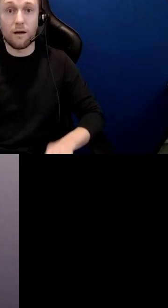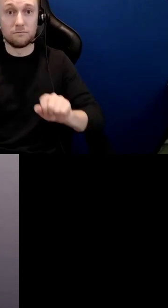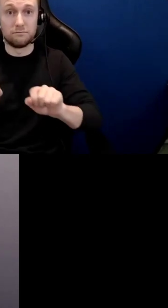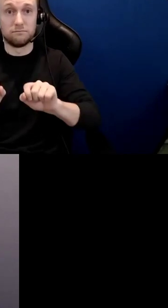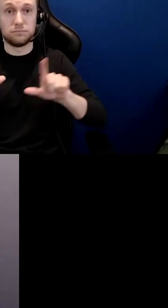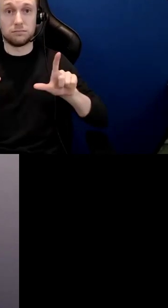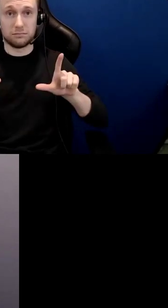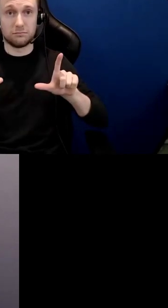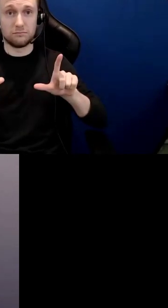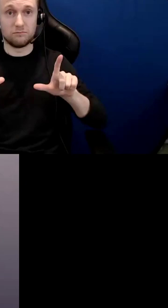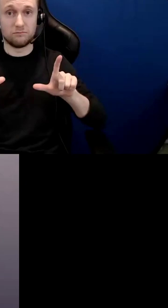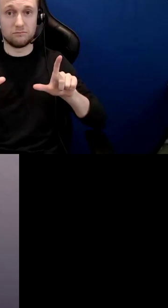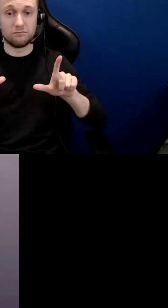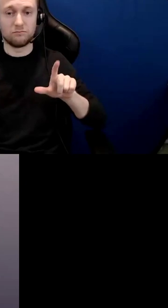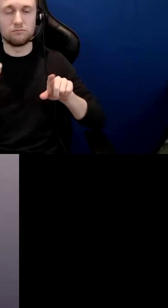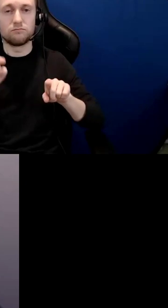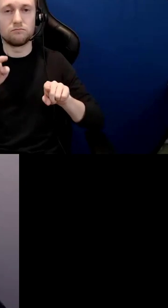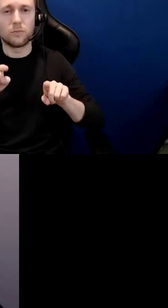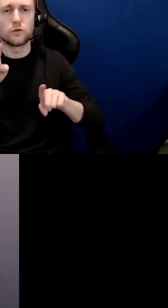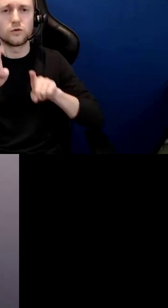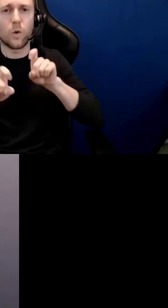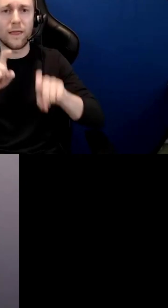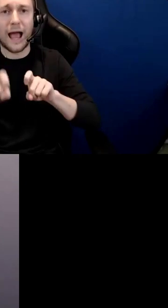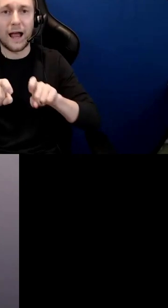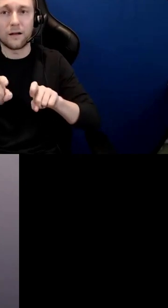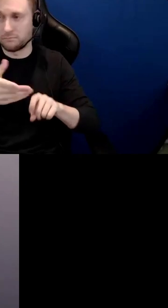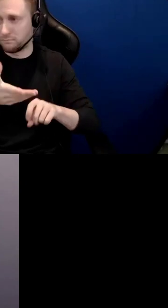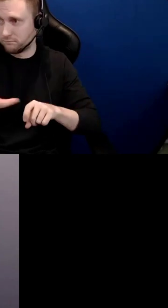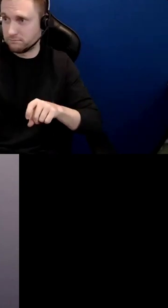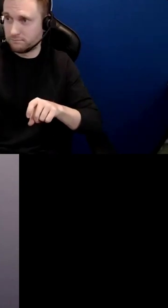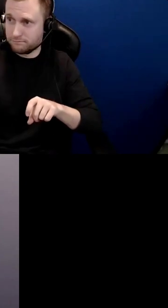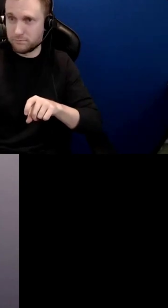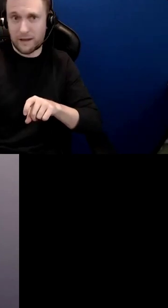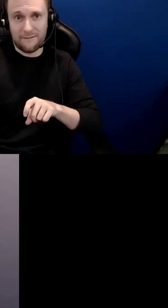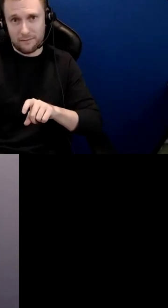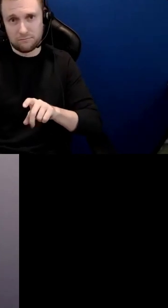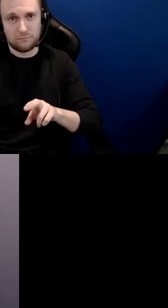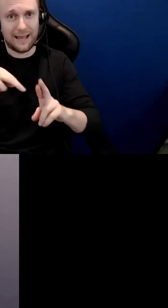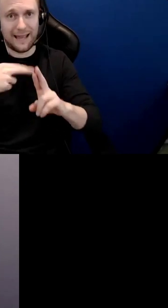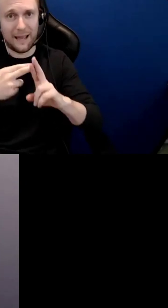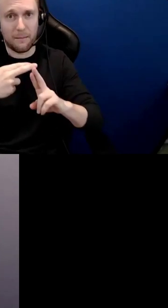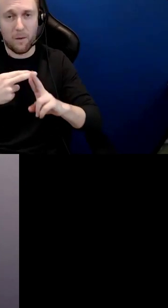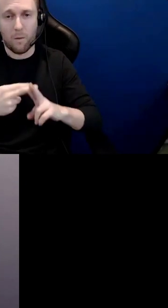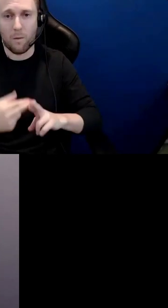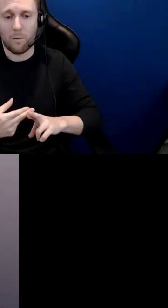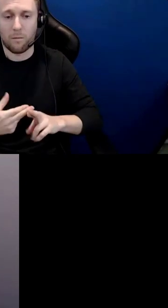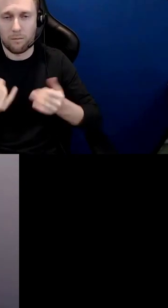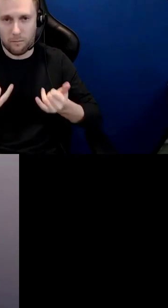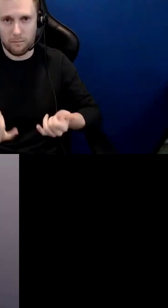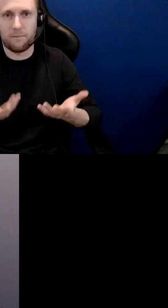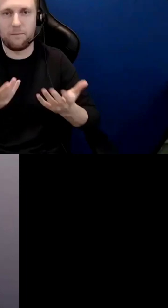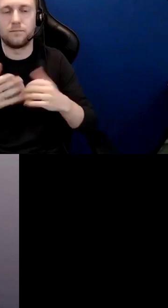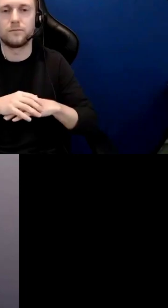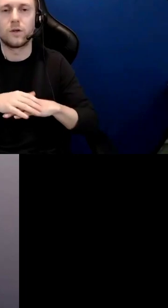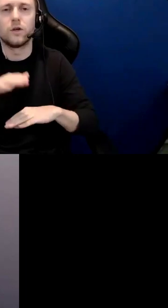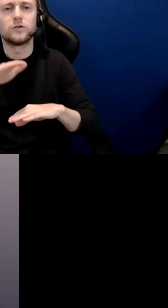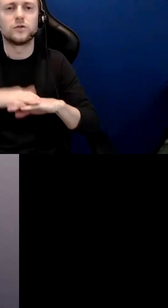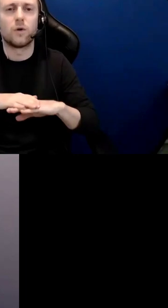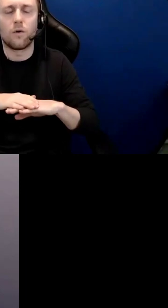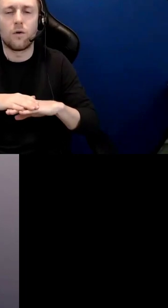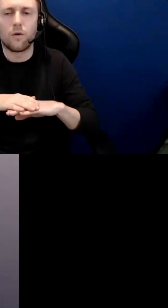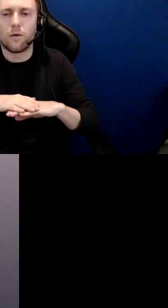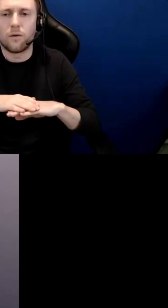throughout our sharing today this poll is to actually help us as we draw our minds together as one to also recognize